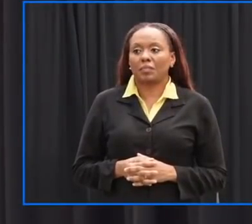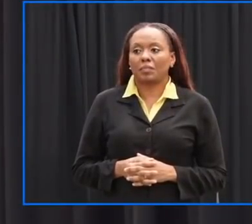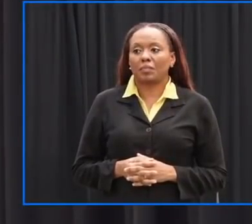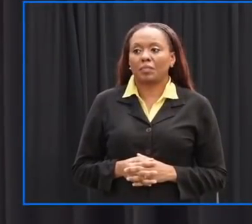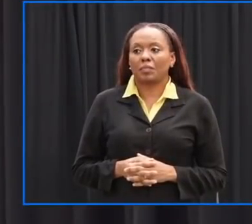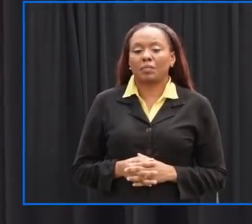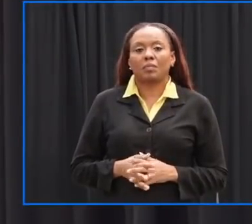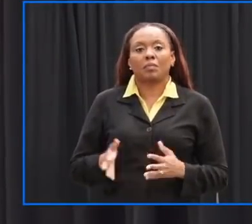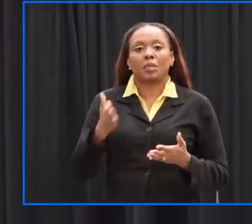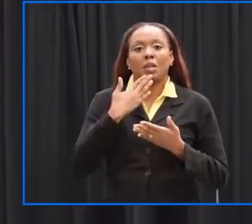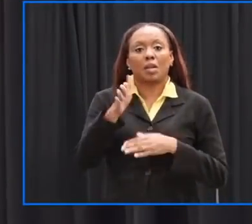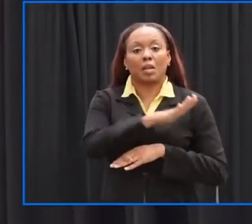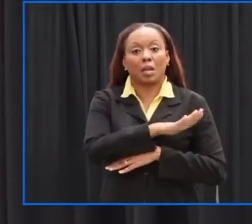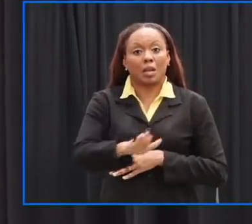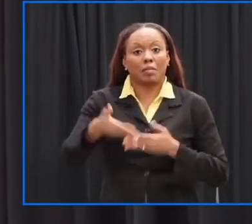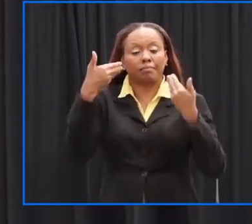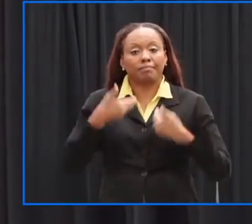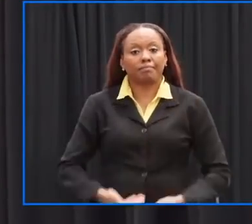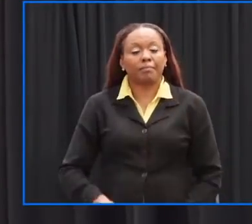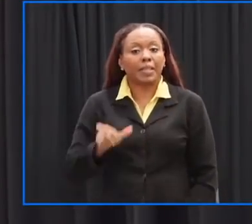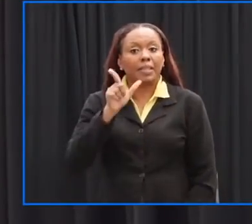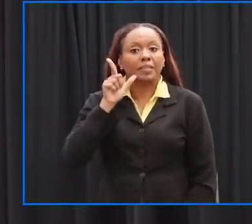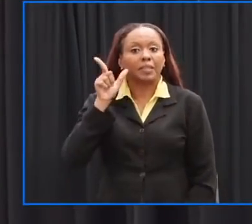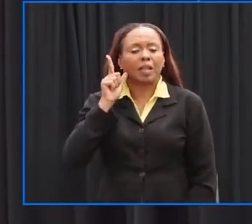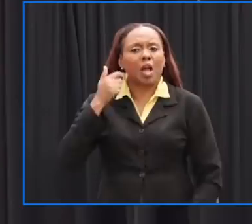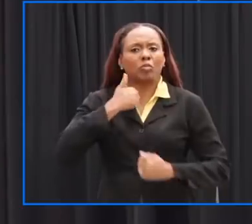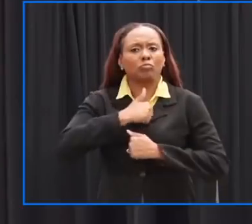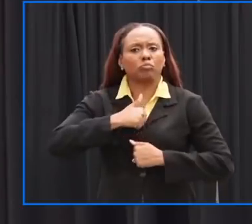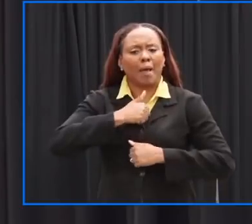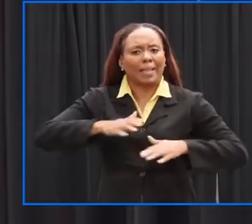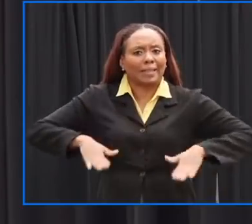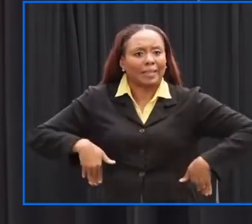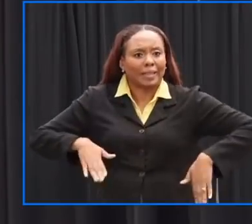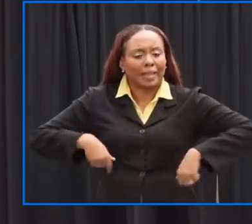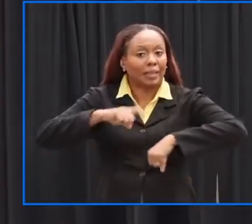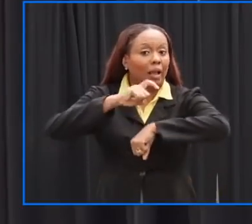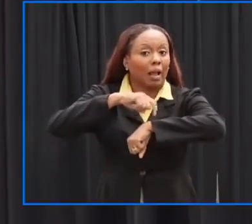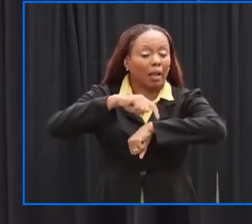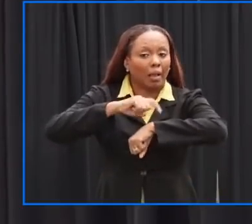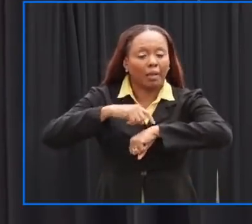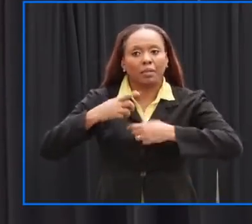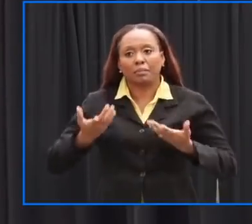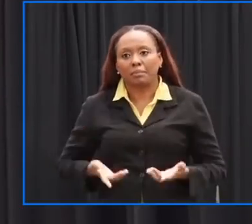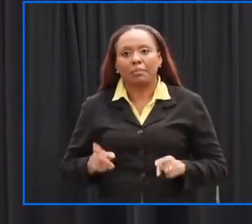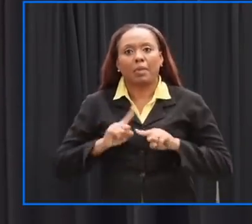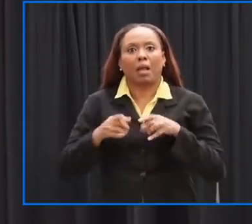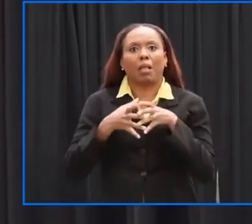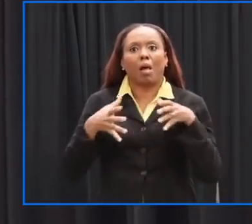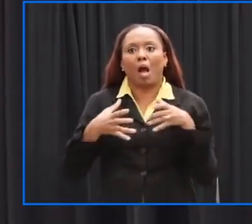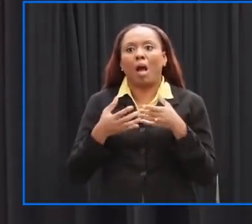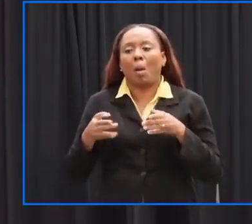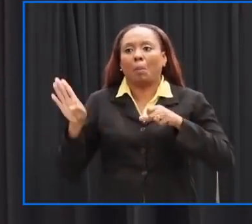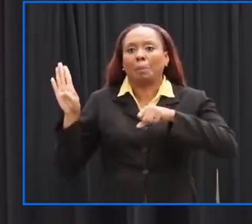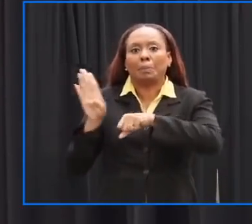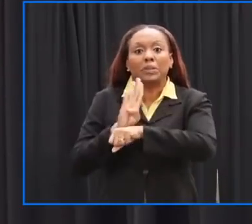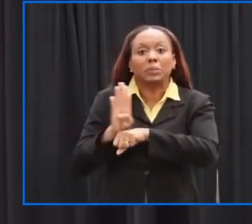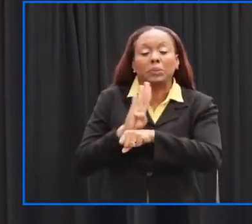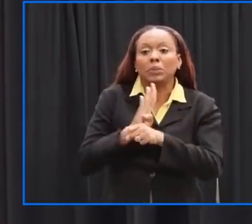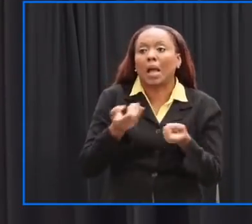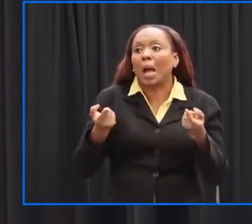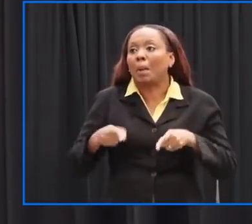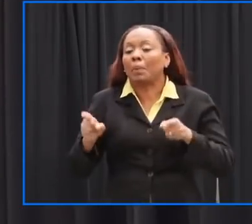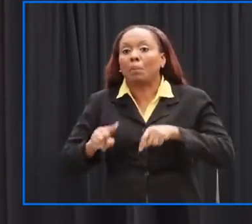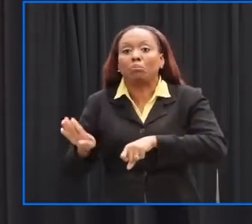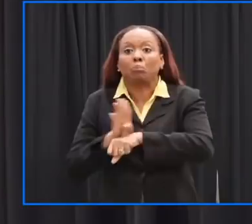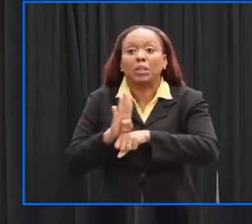Good afternoon everyone I am Lisa Lord and we do apologize for the late start but as we would appreciate quite a bit is happening behind the